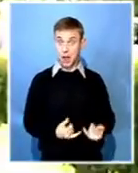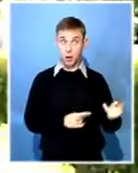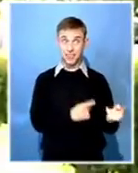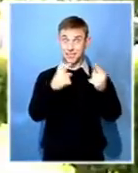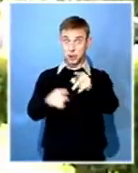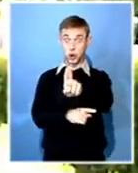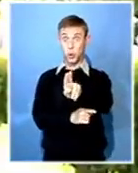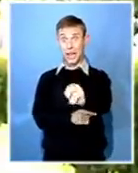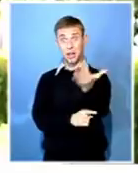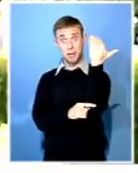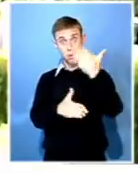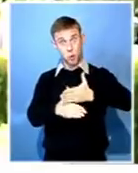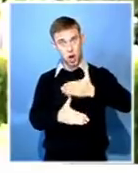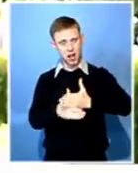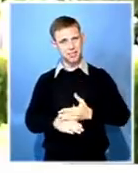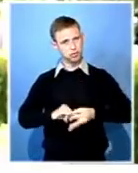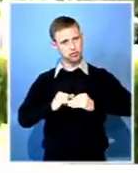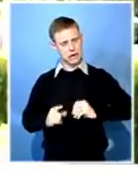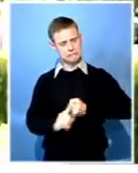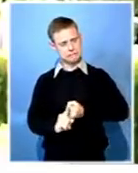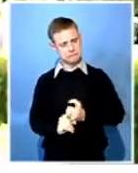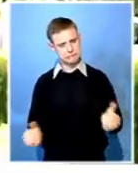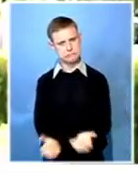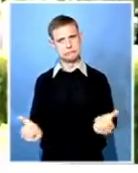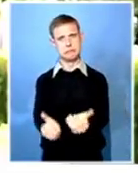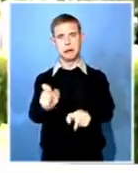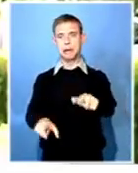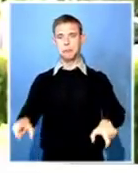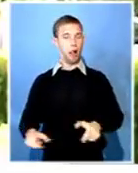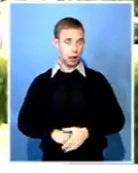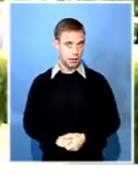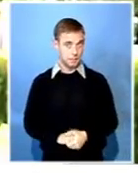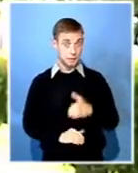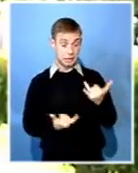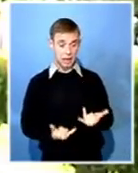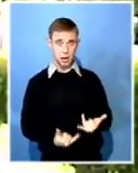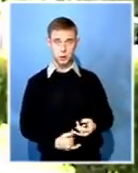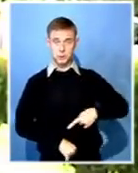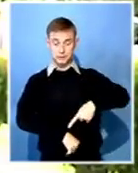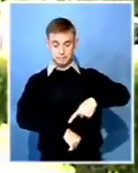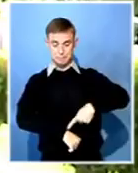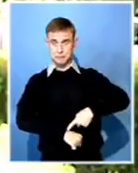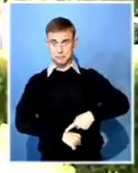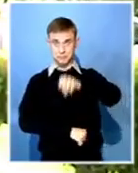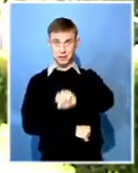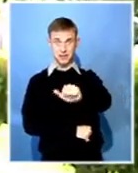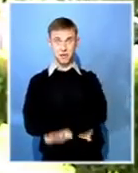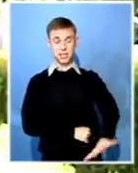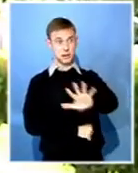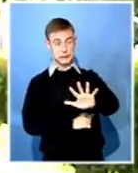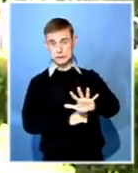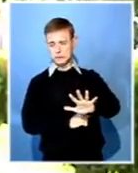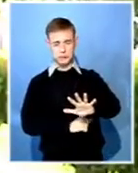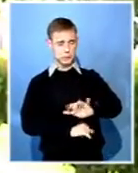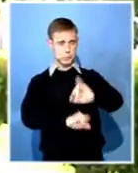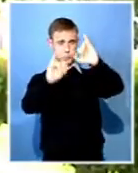camp. Passing away is a great, great loss because in times like these when our country seems to